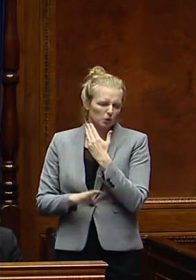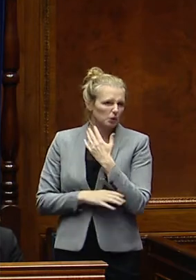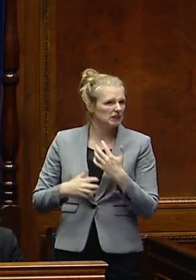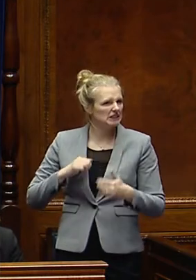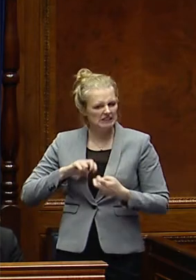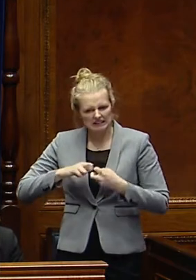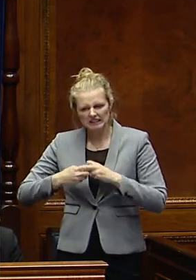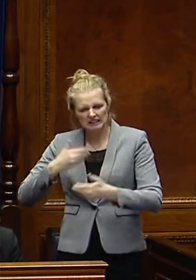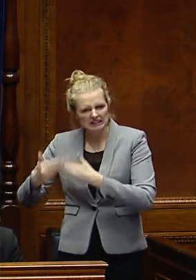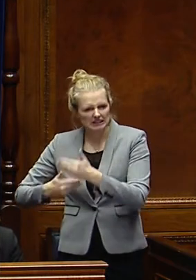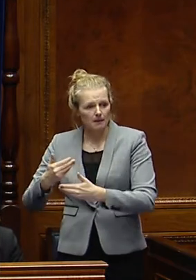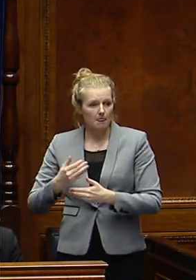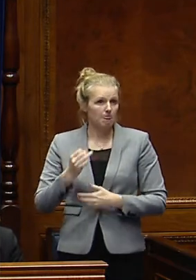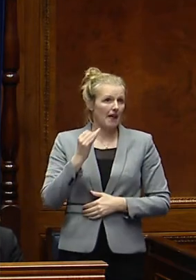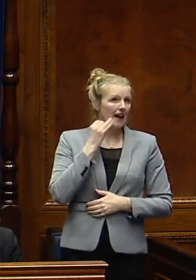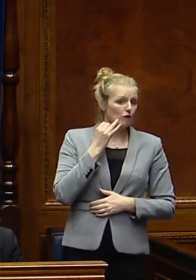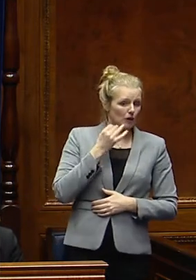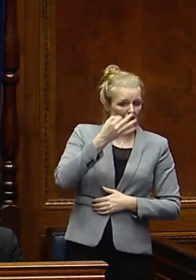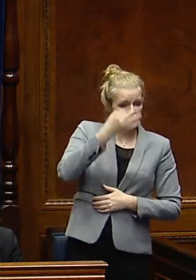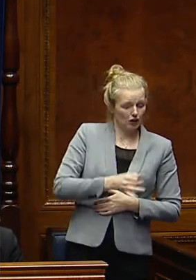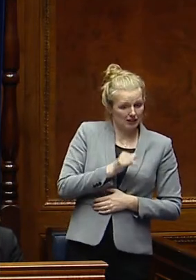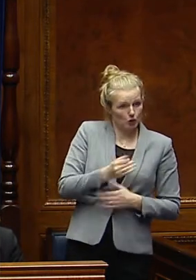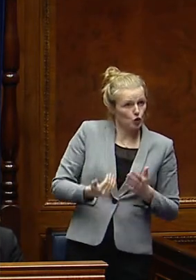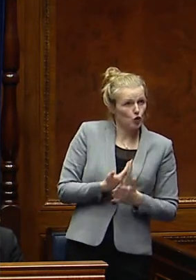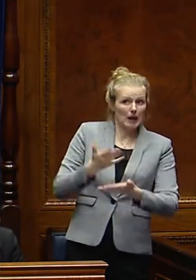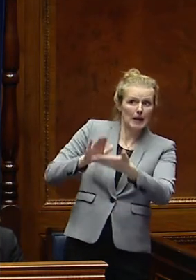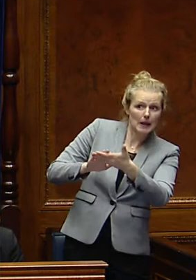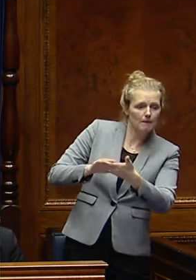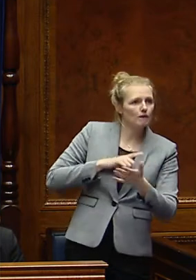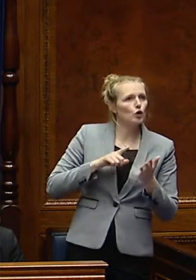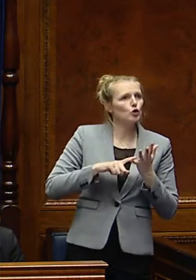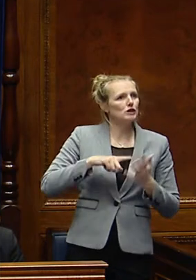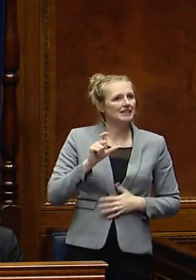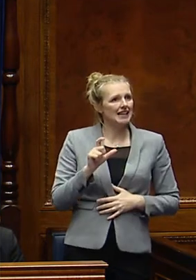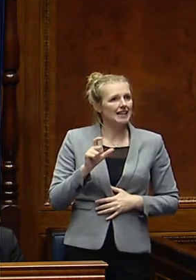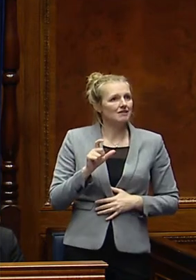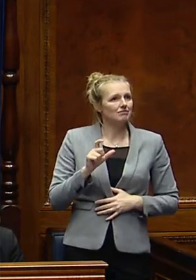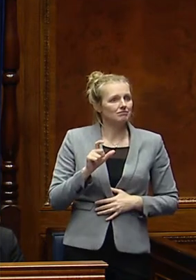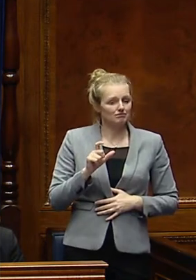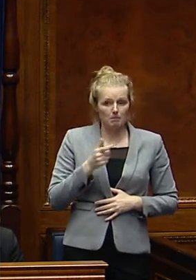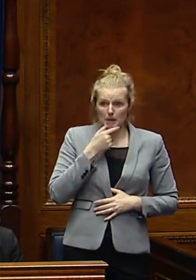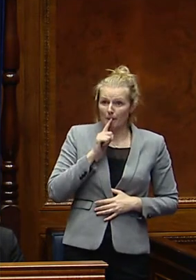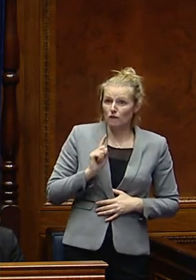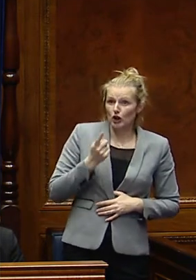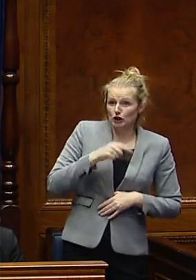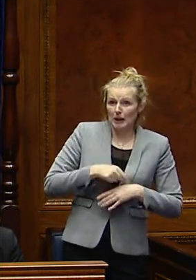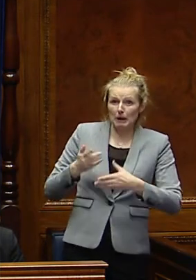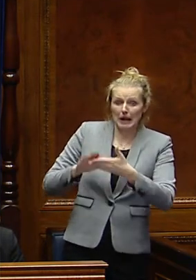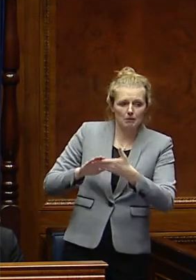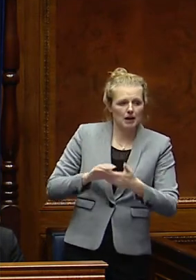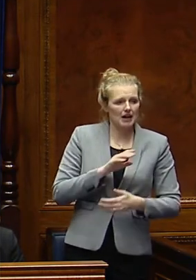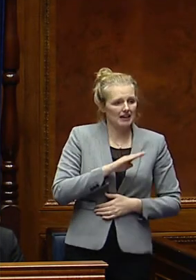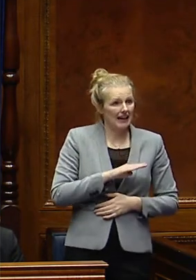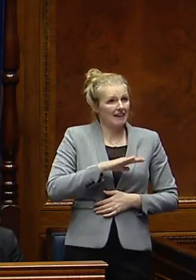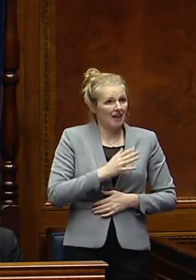approximately 860 new claims for universal credit become due to their first payment, with 95 per cent of these